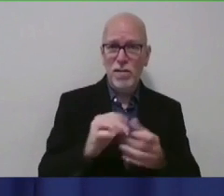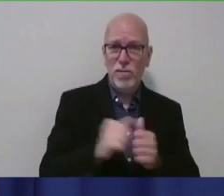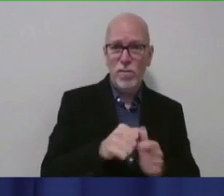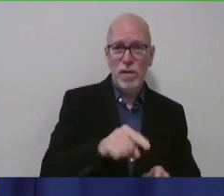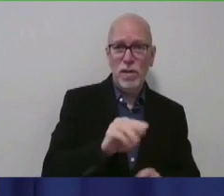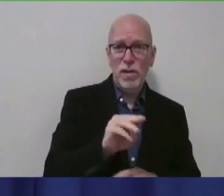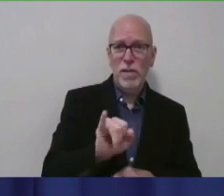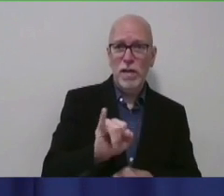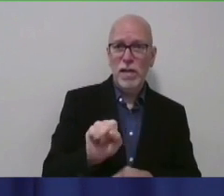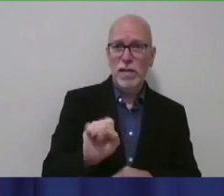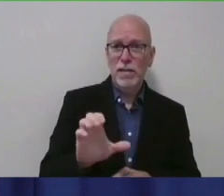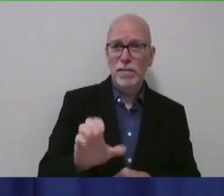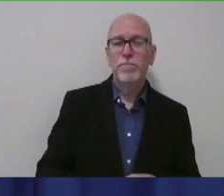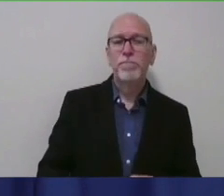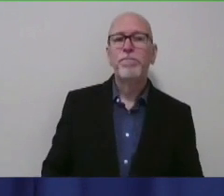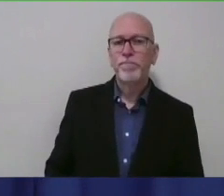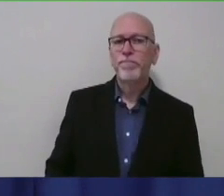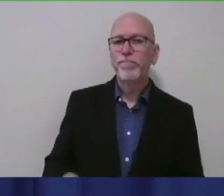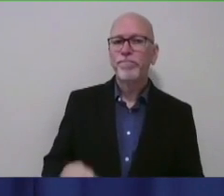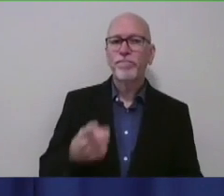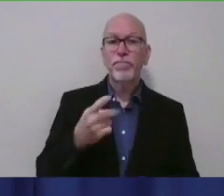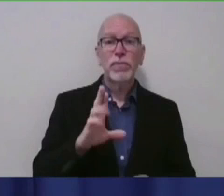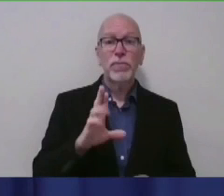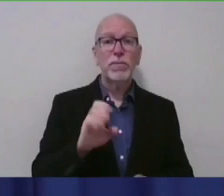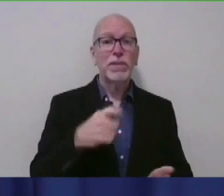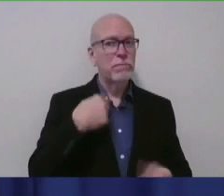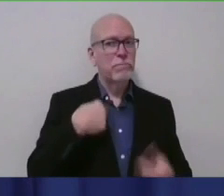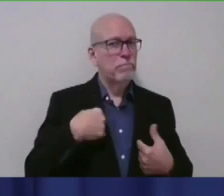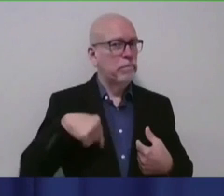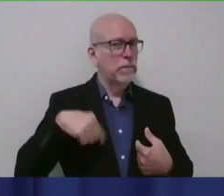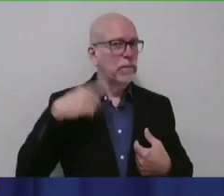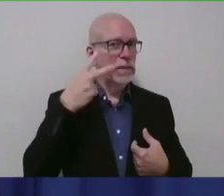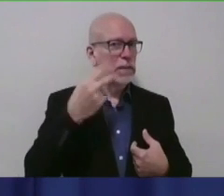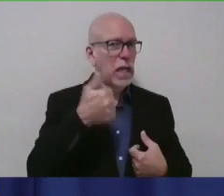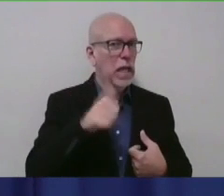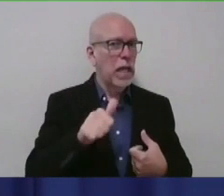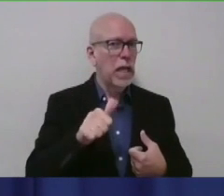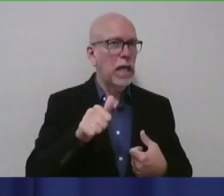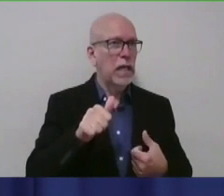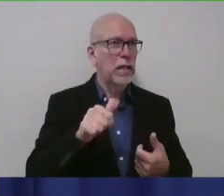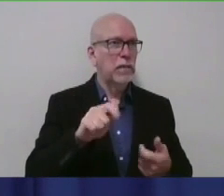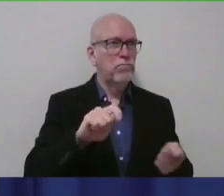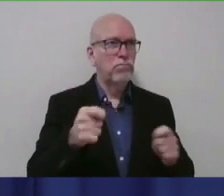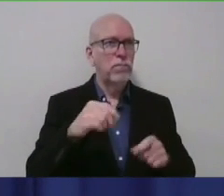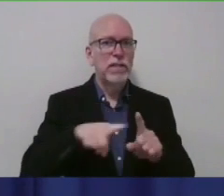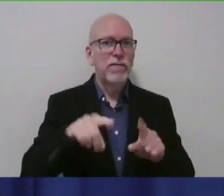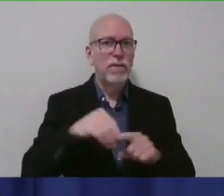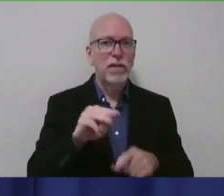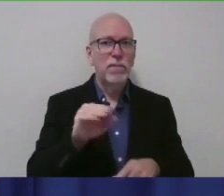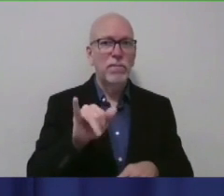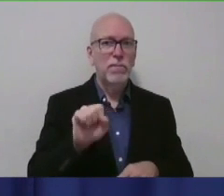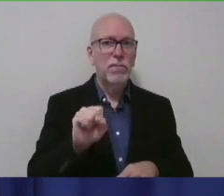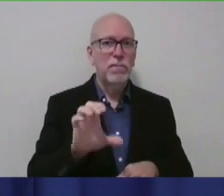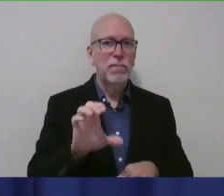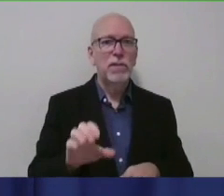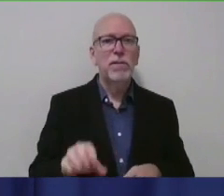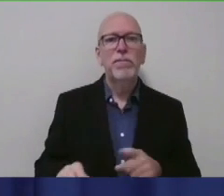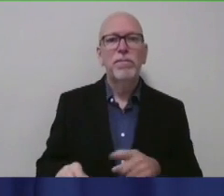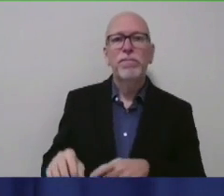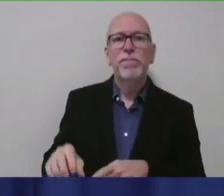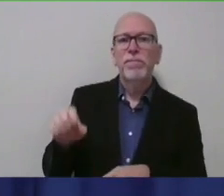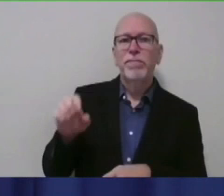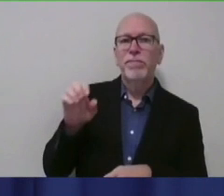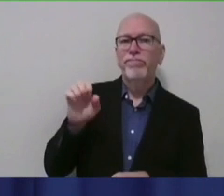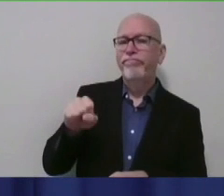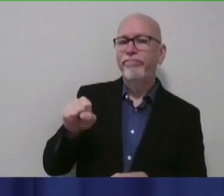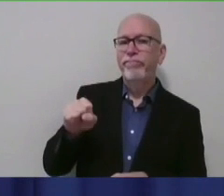I have not seen any data about the variants making a difference in the MIS-C. Lindsay, maybe you have read more about that. yes. Not that I've seen